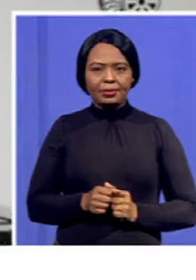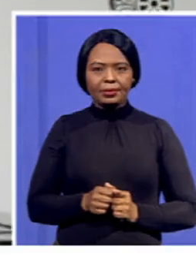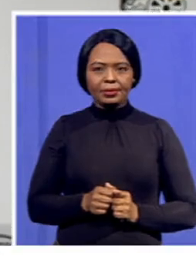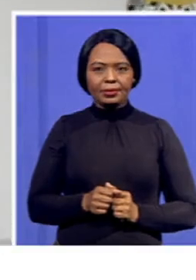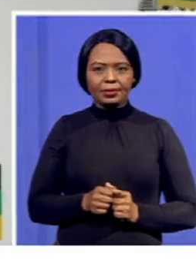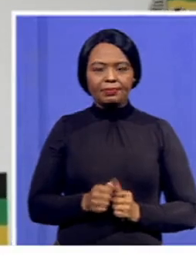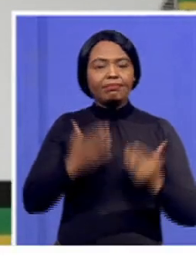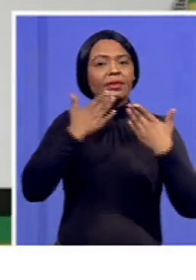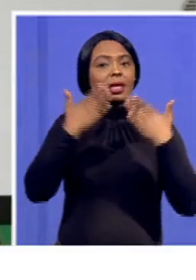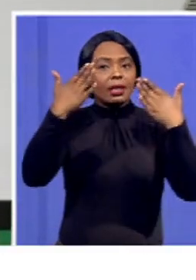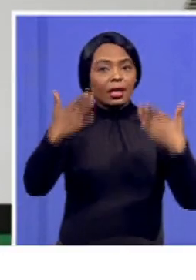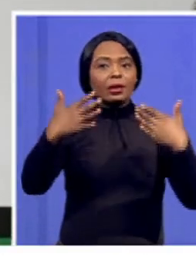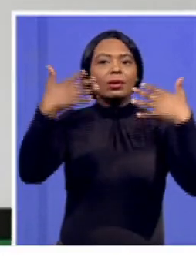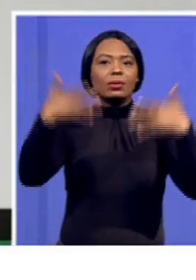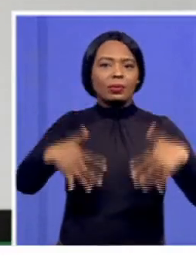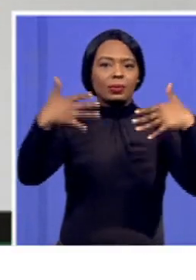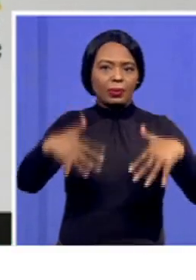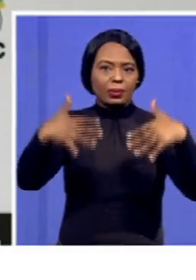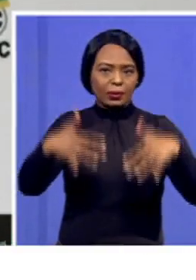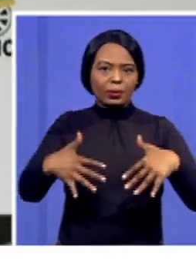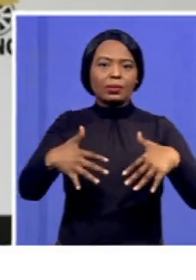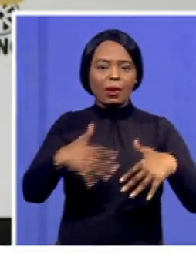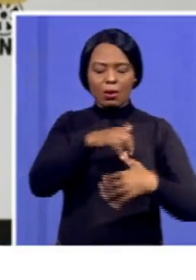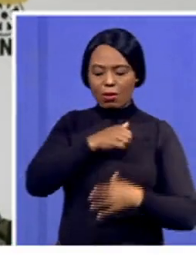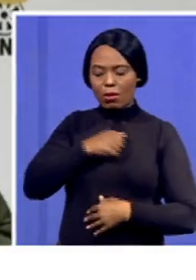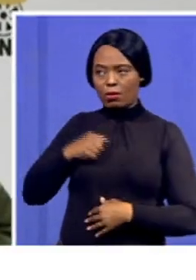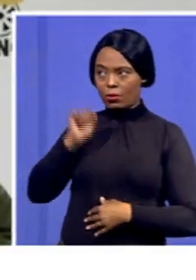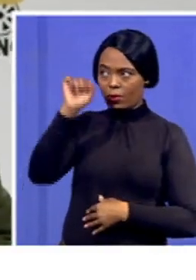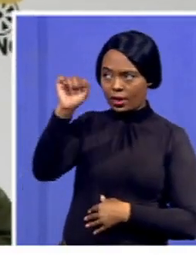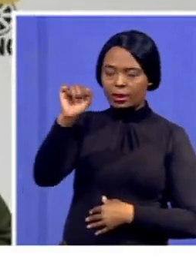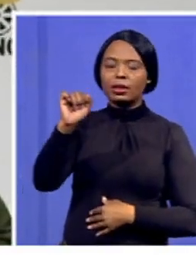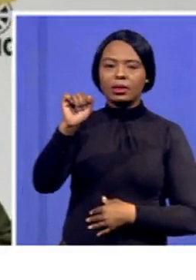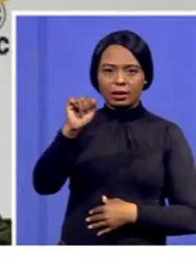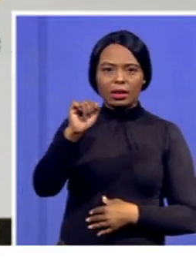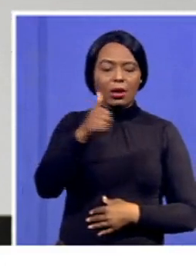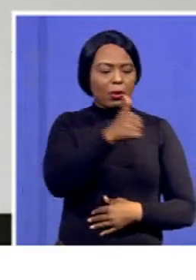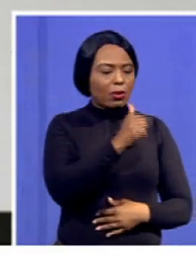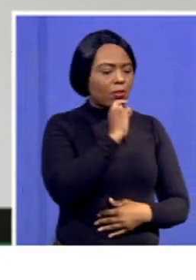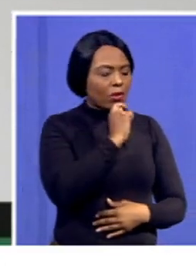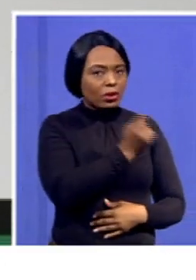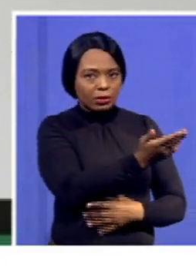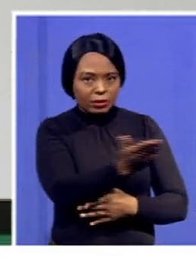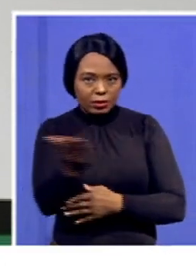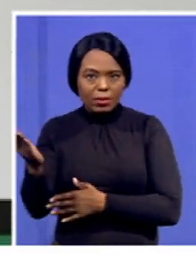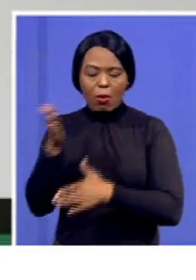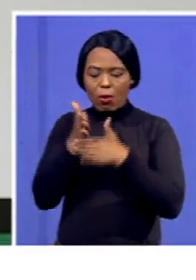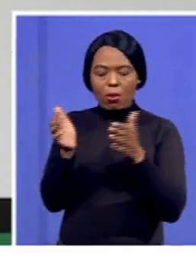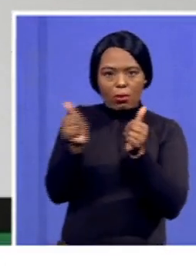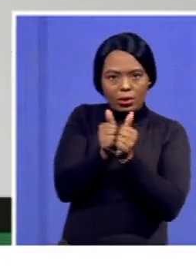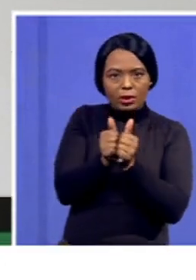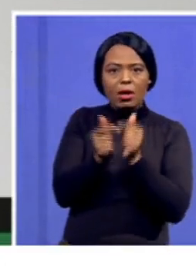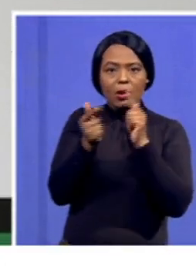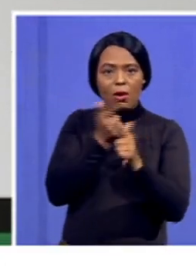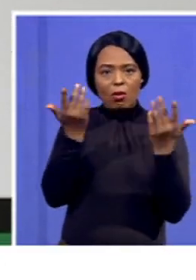Thank you very much, Comrade Amos. Good morning to all the colleagues from the media as well as the